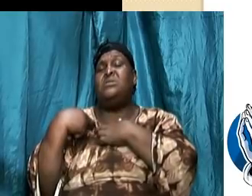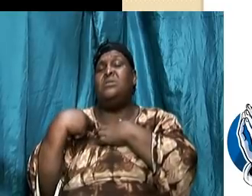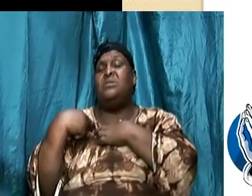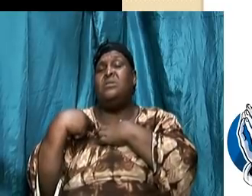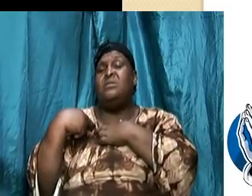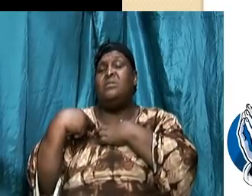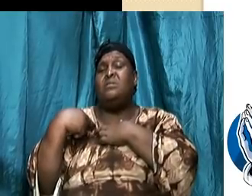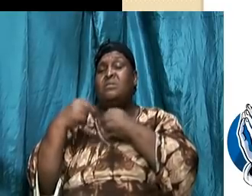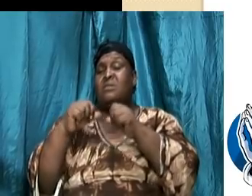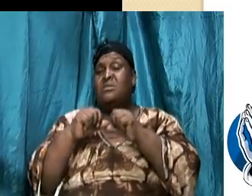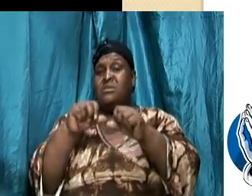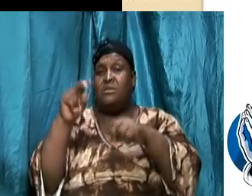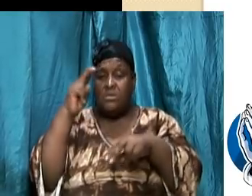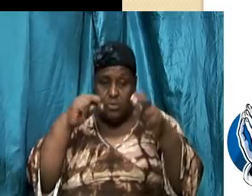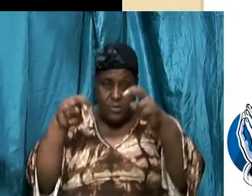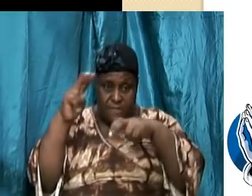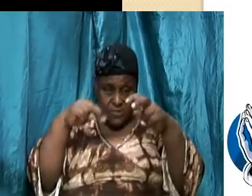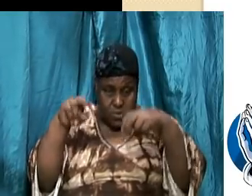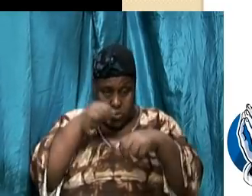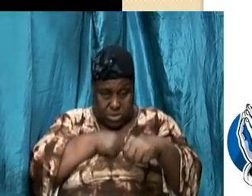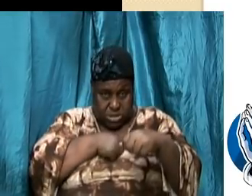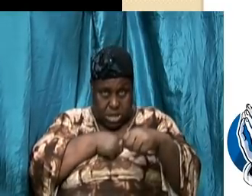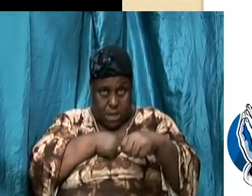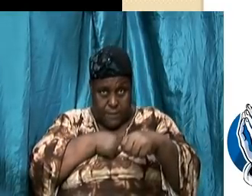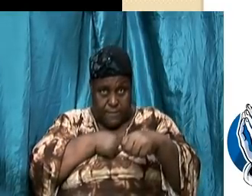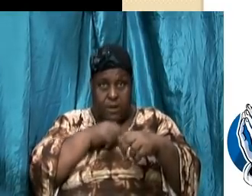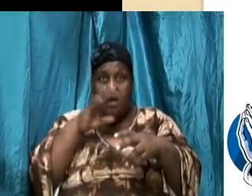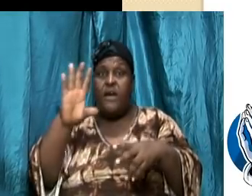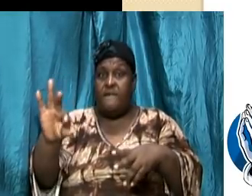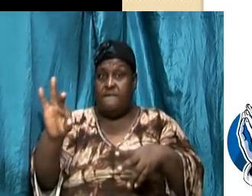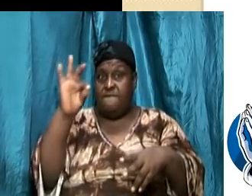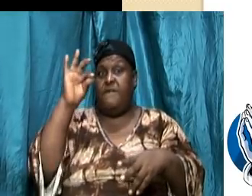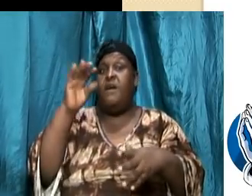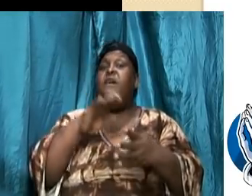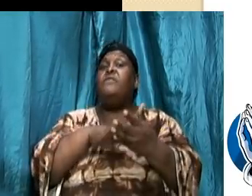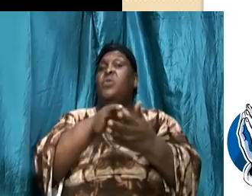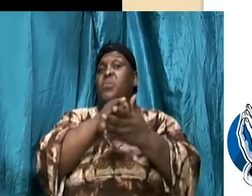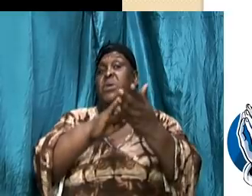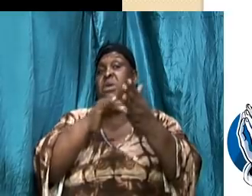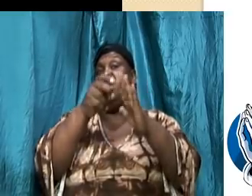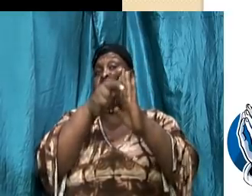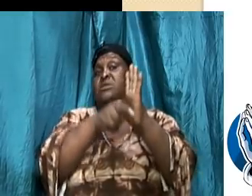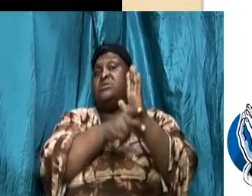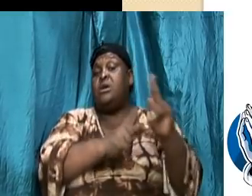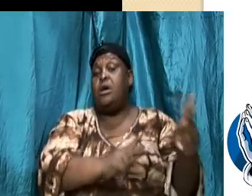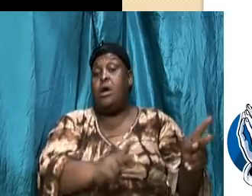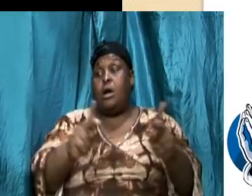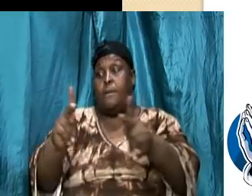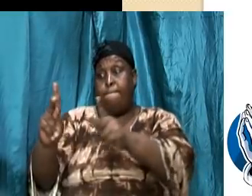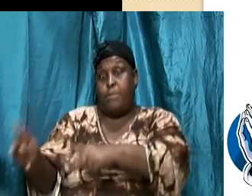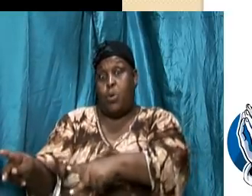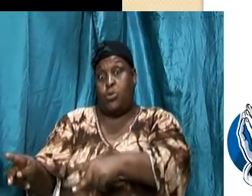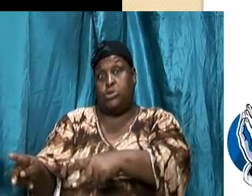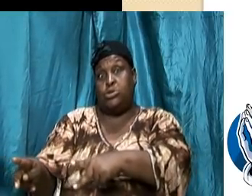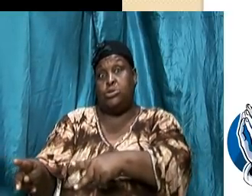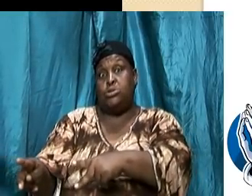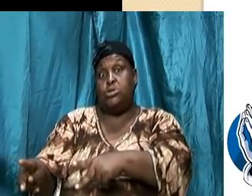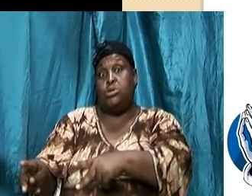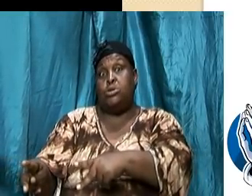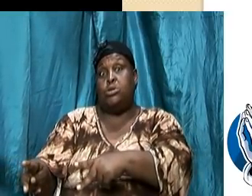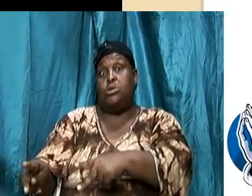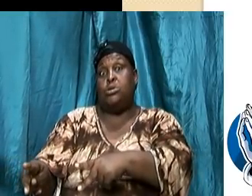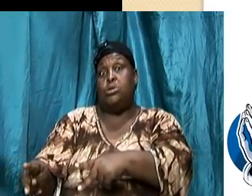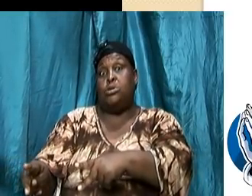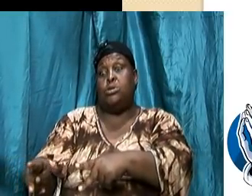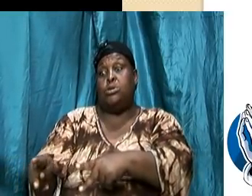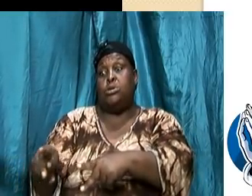introspect and to find those weak areas and then to put them at the cross and